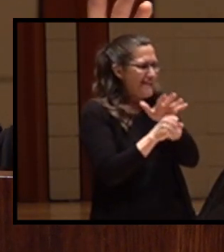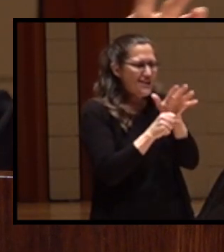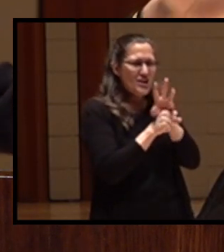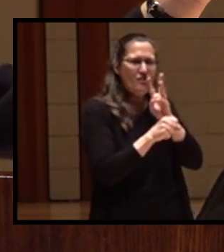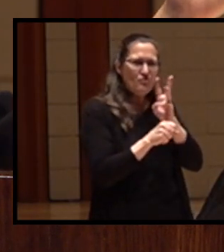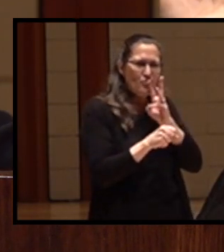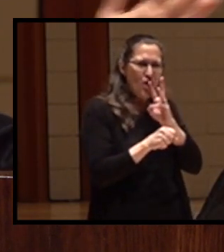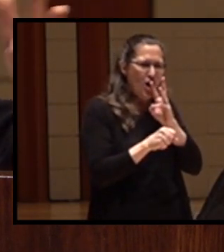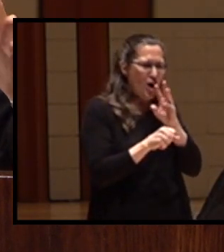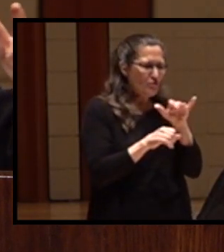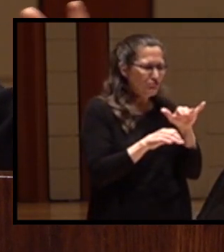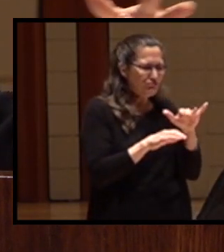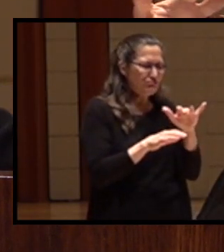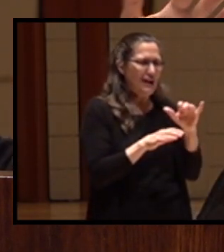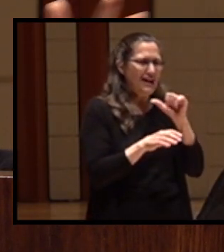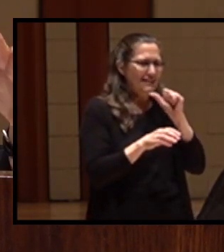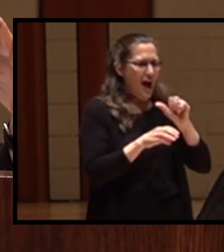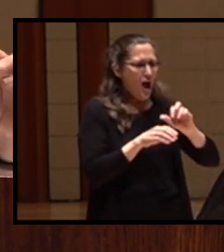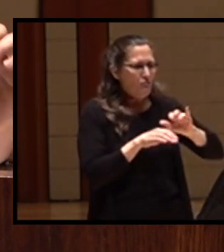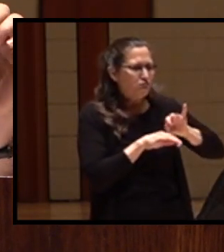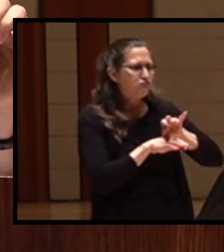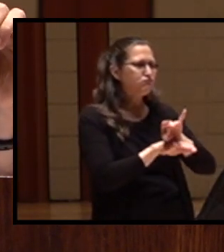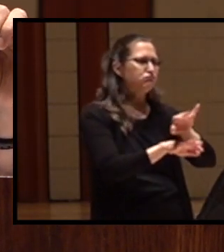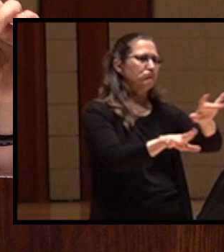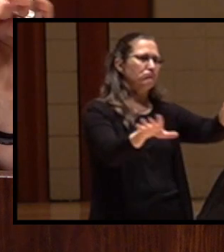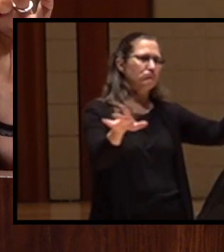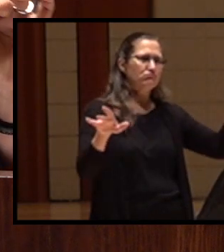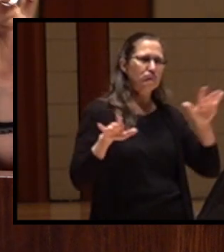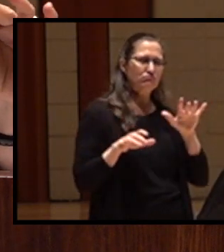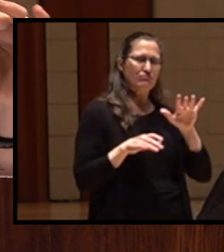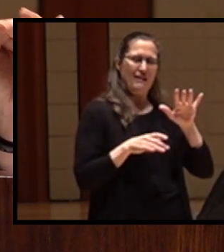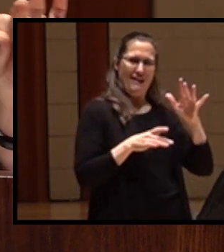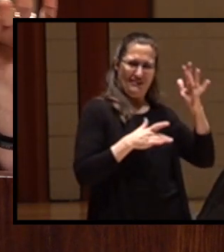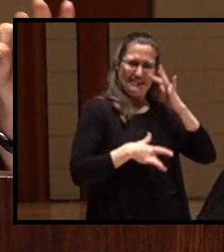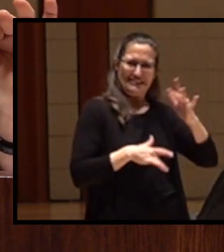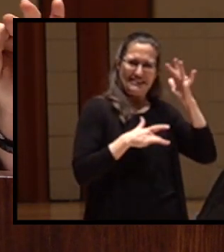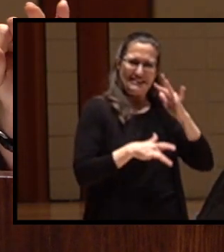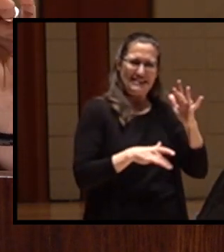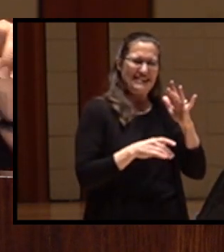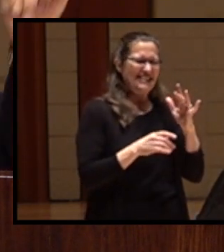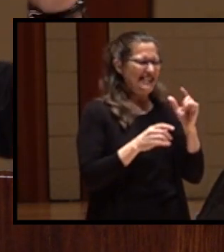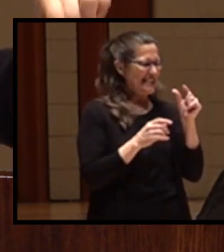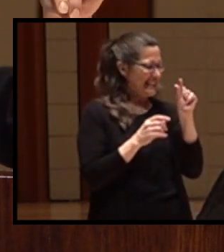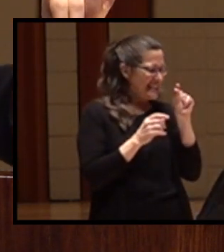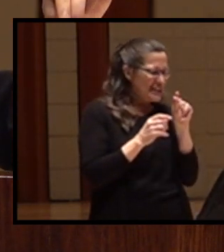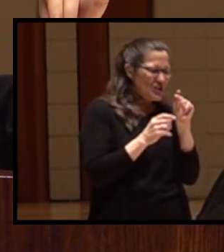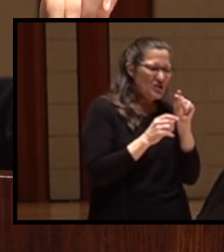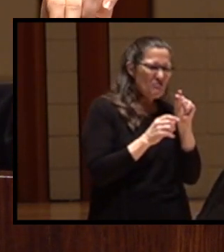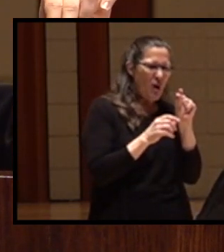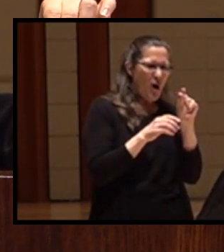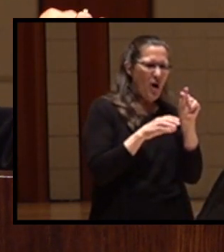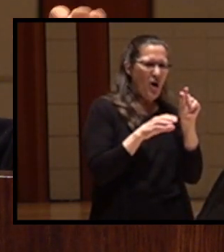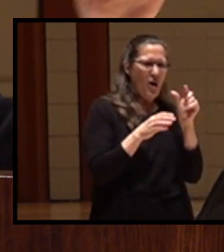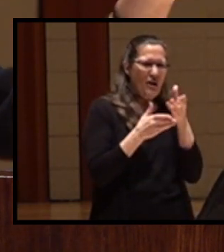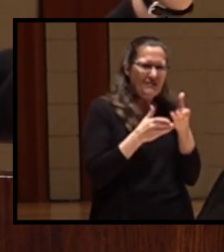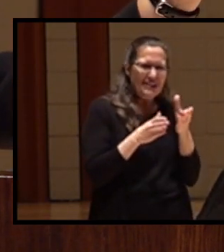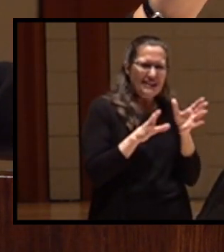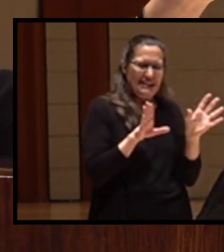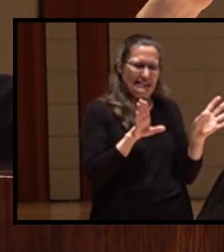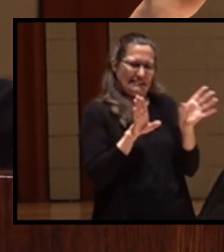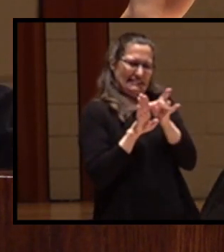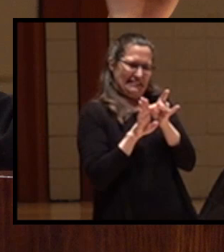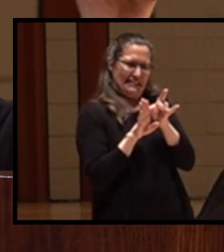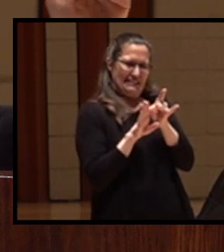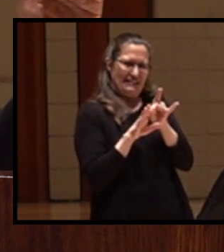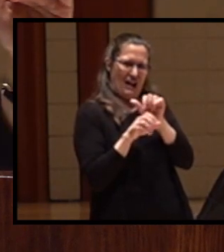water to flush out the fish disease, which comes in the form of a little polychaete that sticks to rocks. And when you have